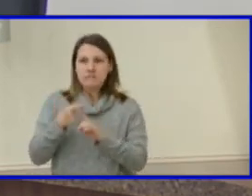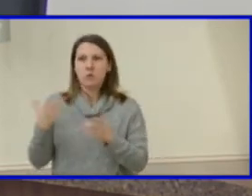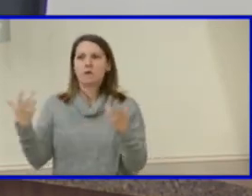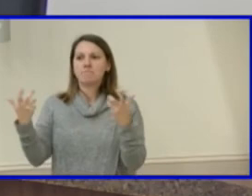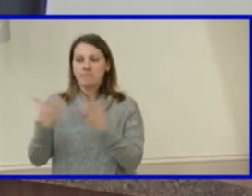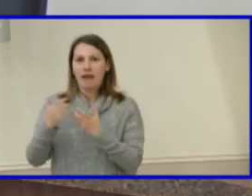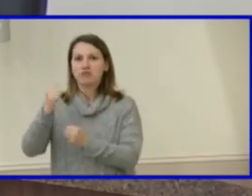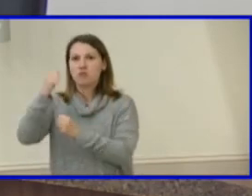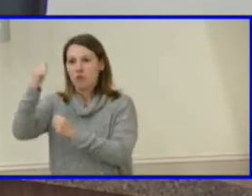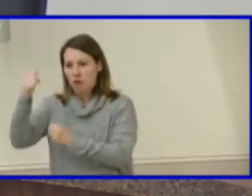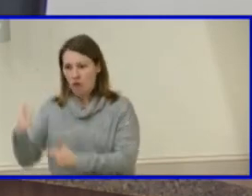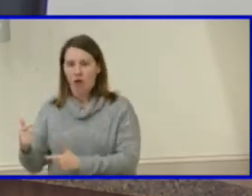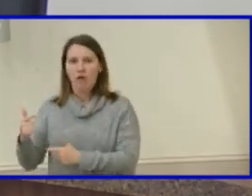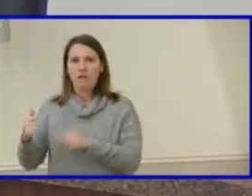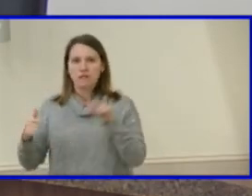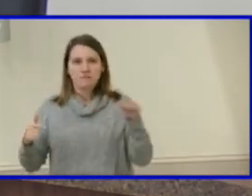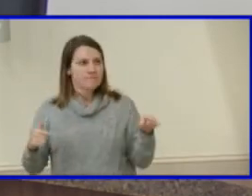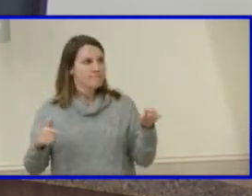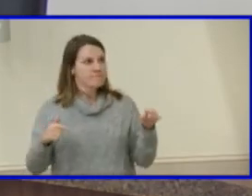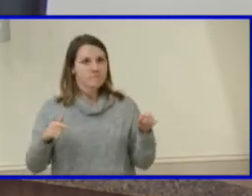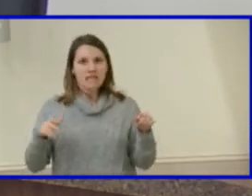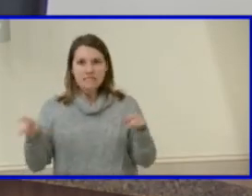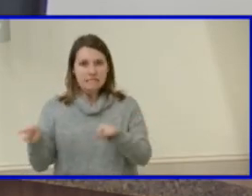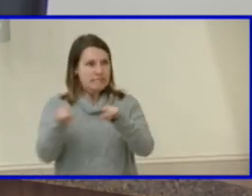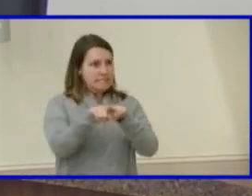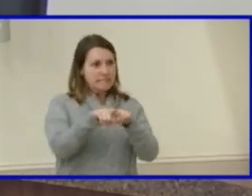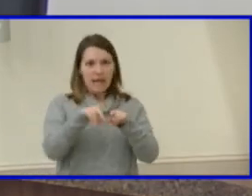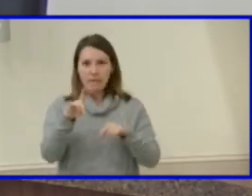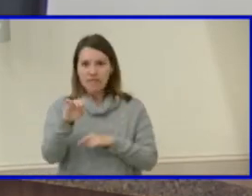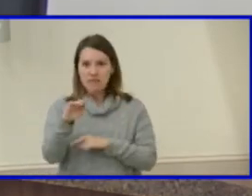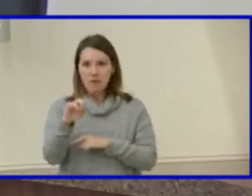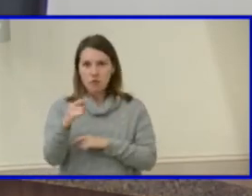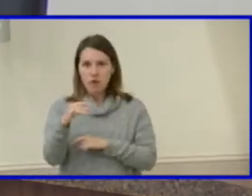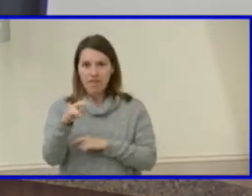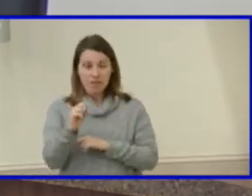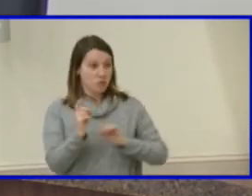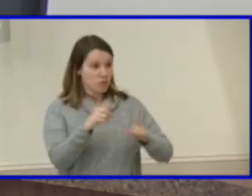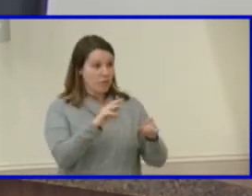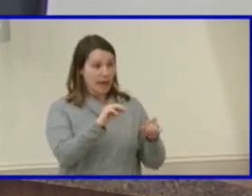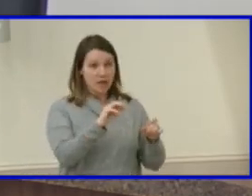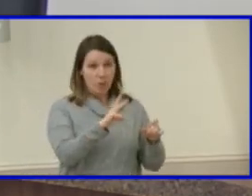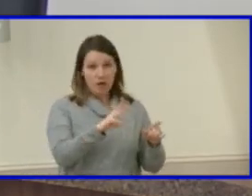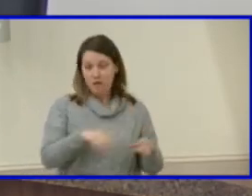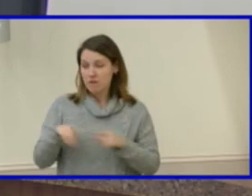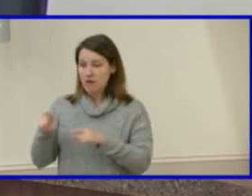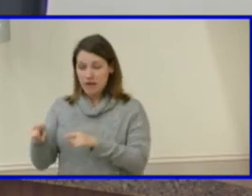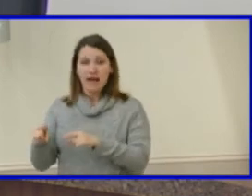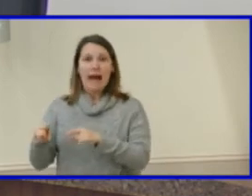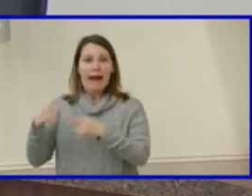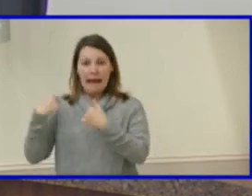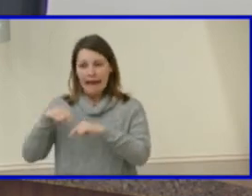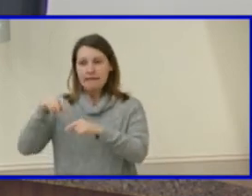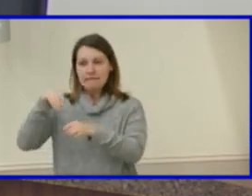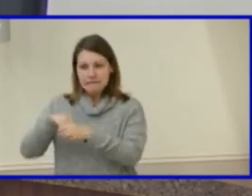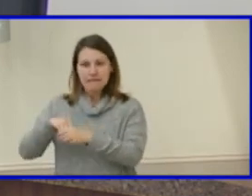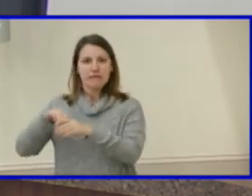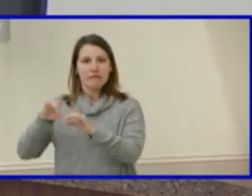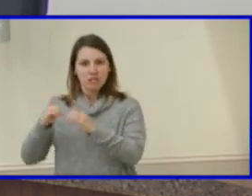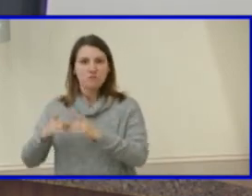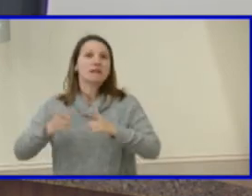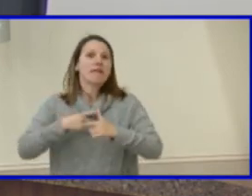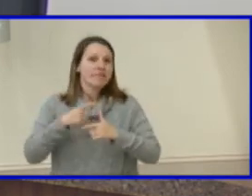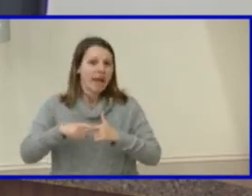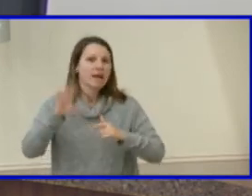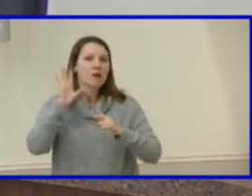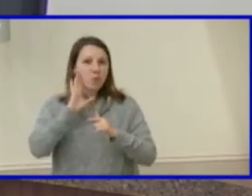can achieve and deserve opportunities, then that's the change that we're ultimately looking for. But certainly a great point about making sure we're really clear on what